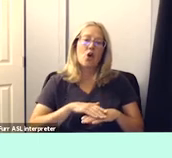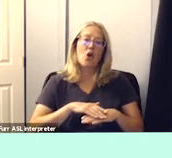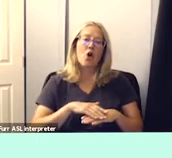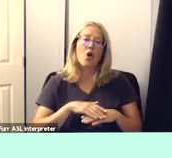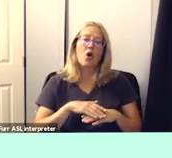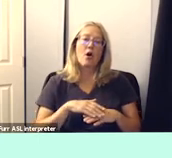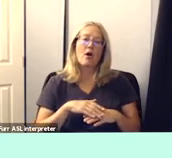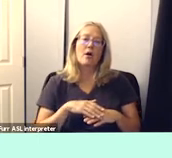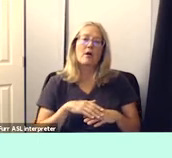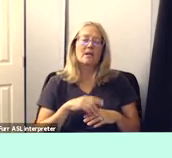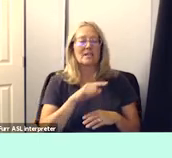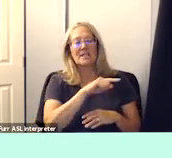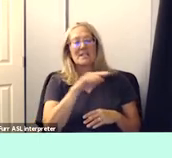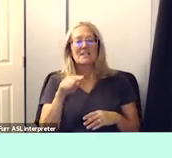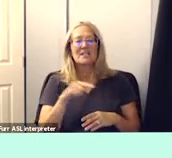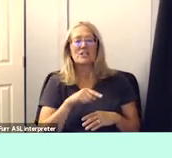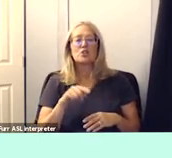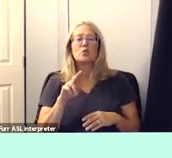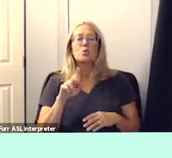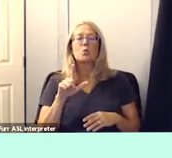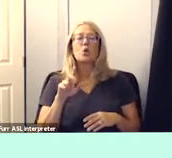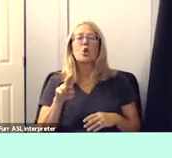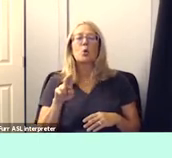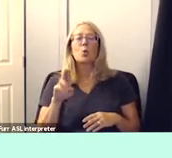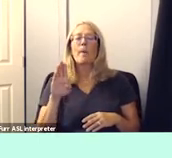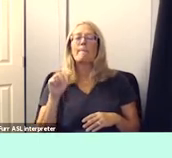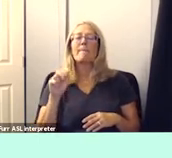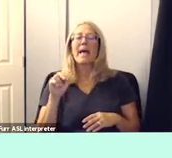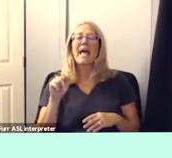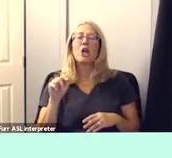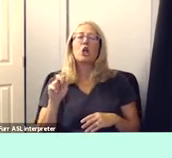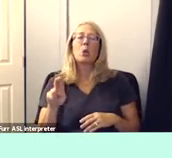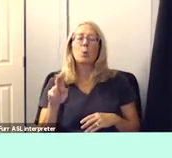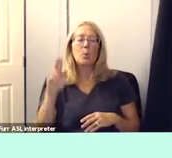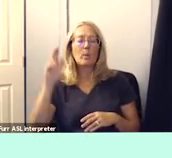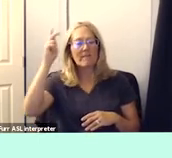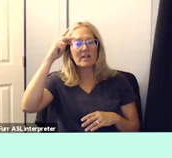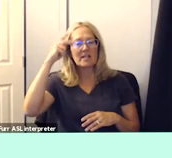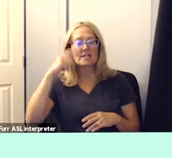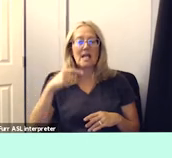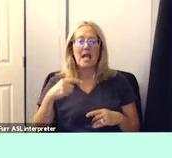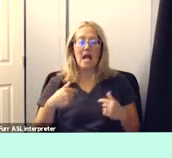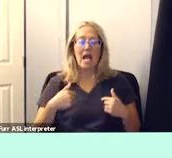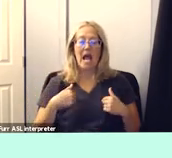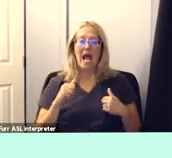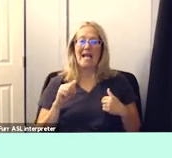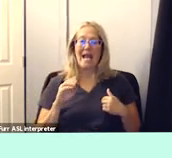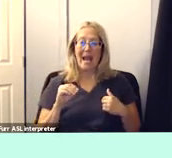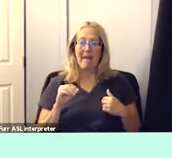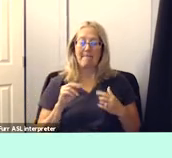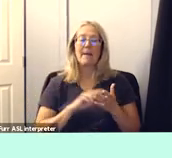or zulu philosophy of ubuntu the idea of i am because we are